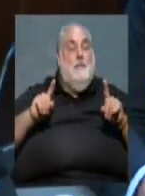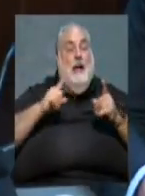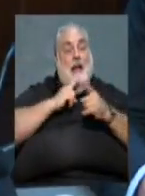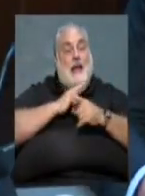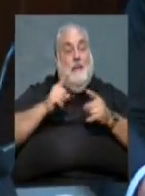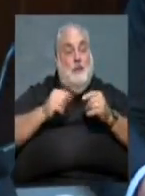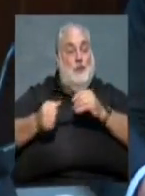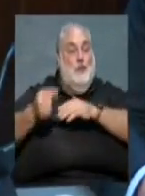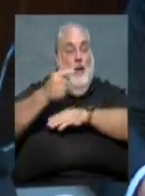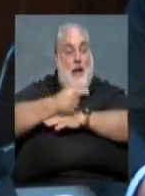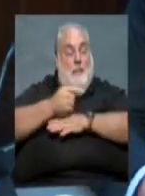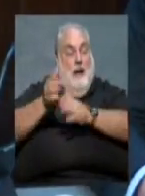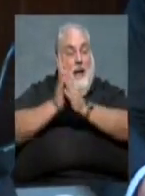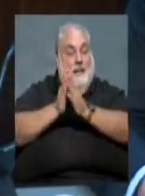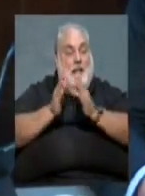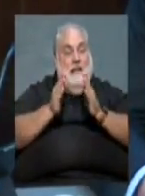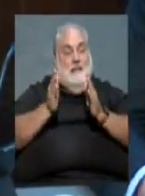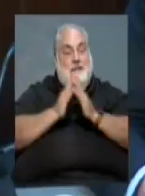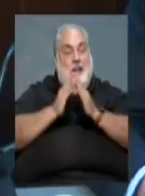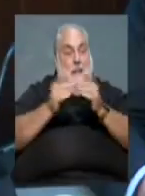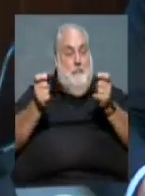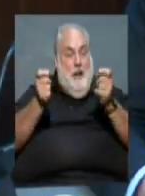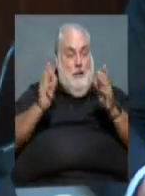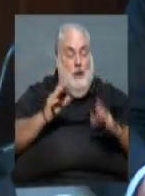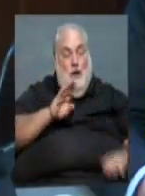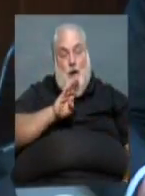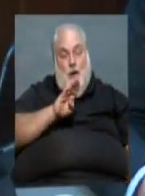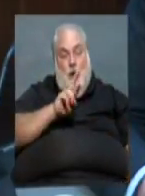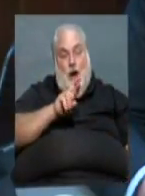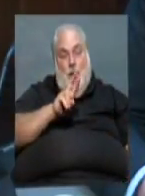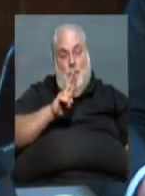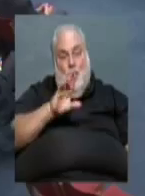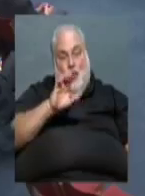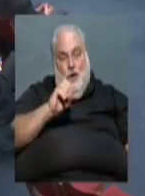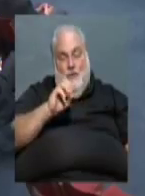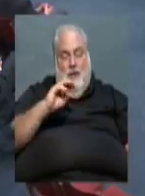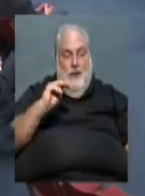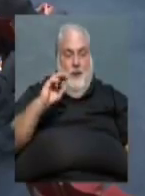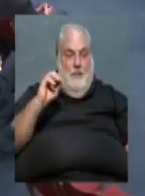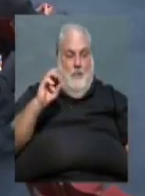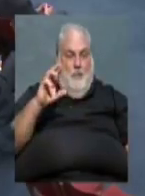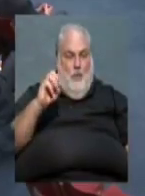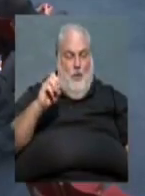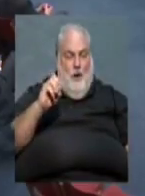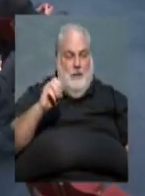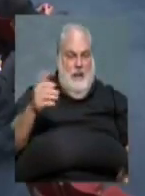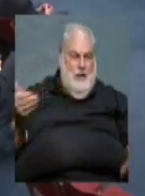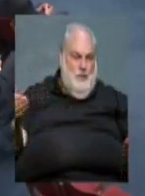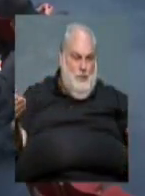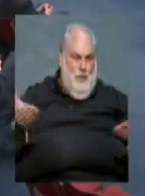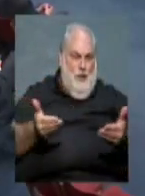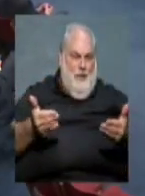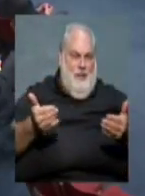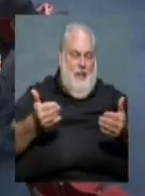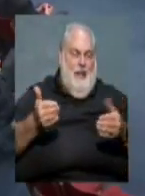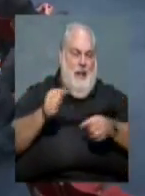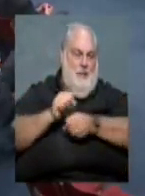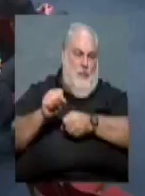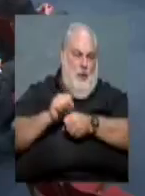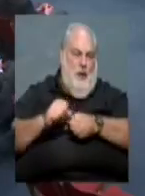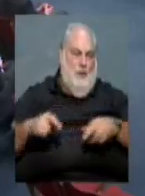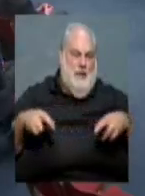today, and I'm going to ask our city manager, Bruce Moore, to brief us on an impending employee retirement.